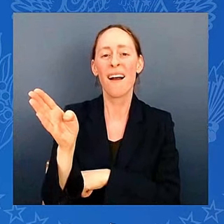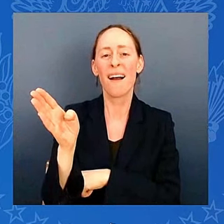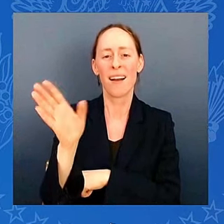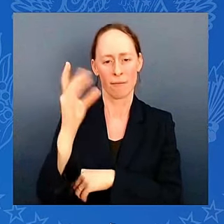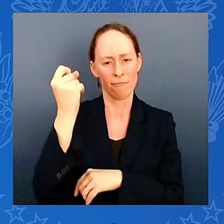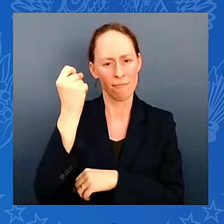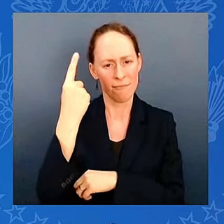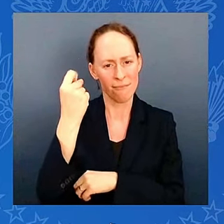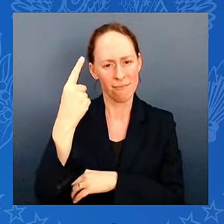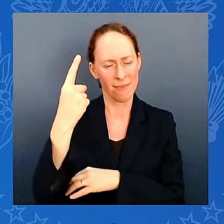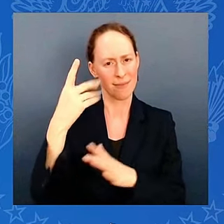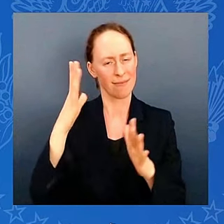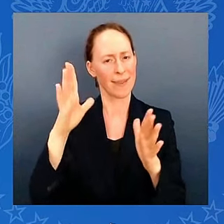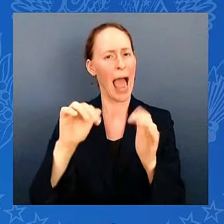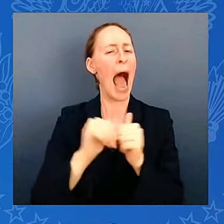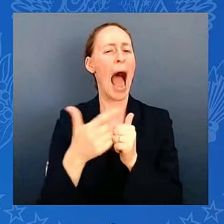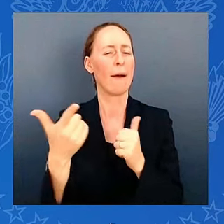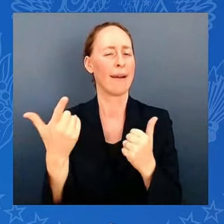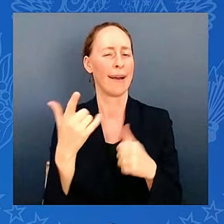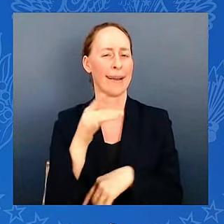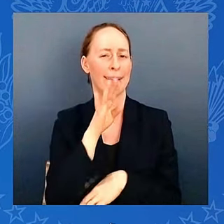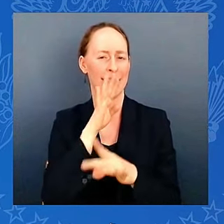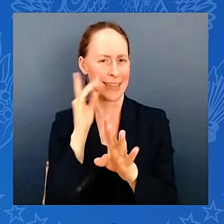You got your revenge on the Houston Astros.